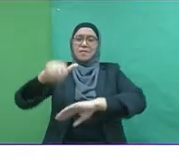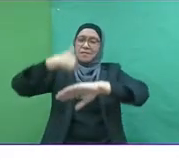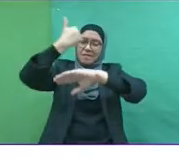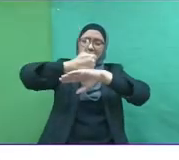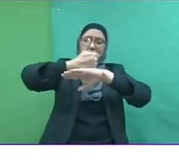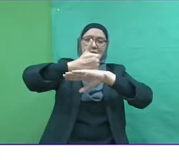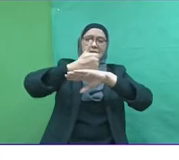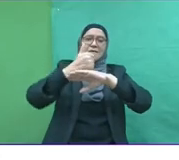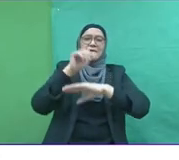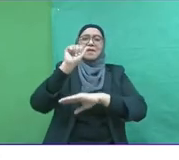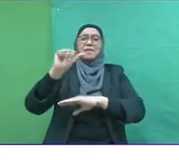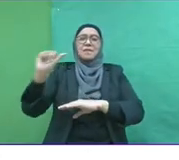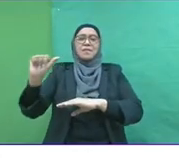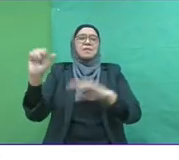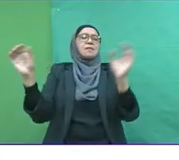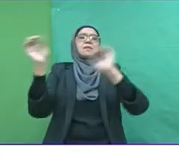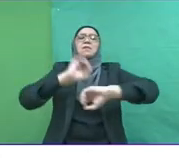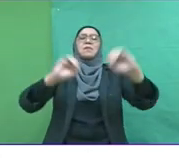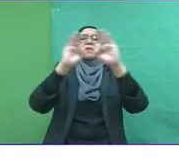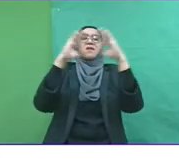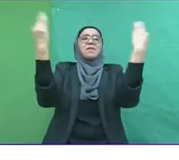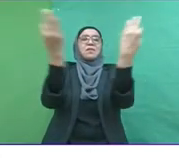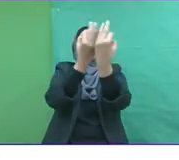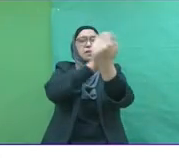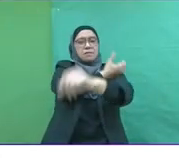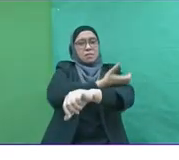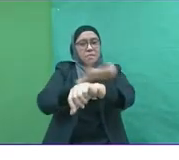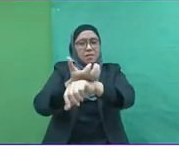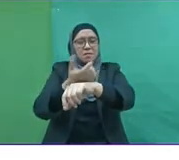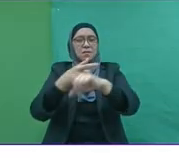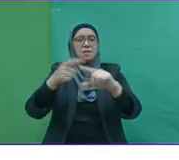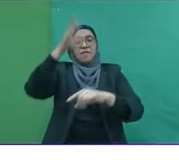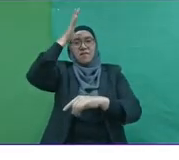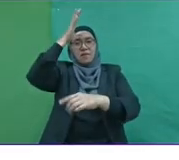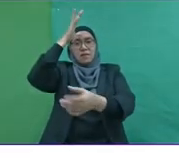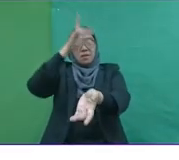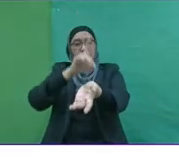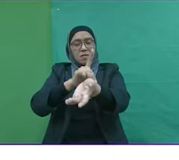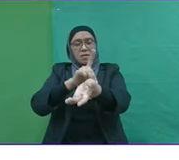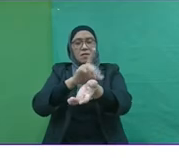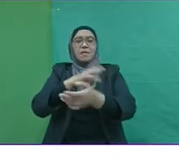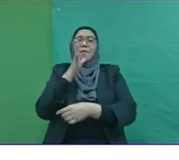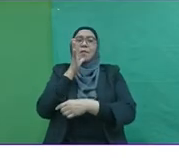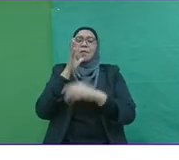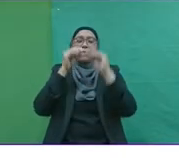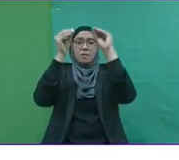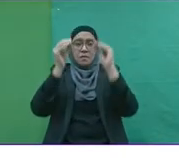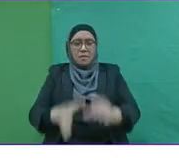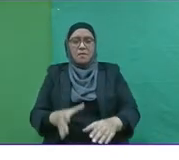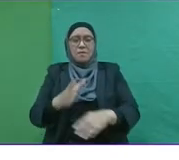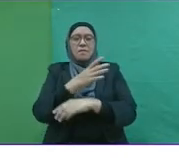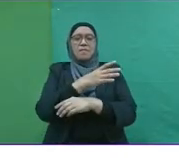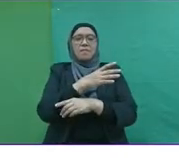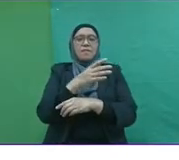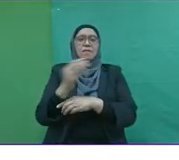AirAsia. He has got no family history of business. His father is a doctor, a mother, a teacher.